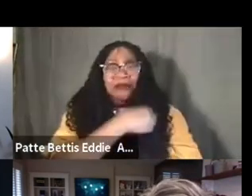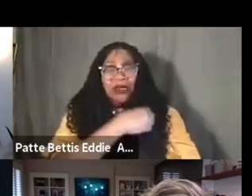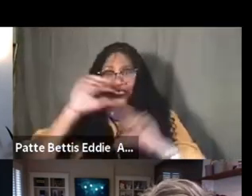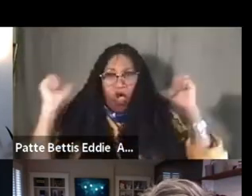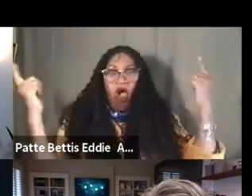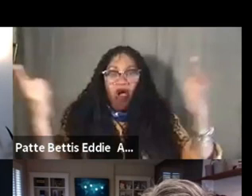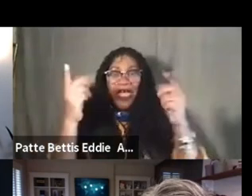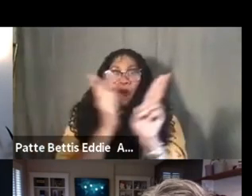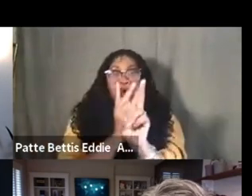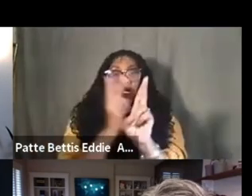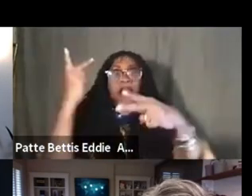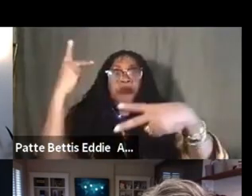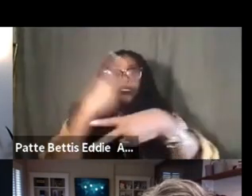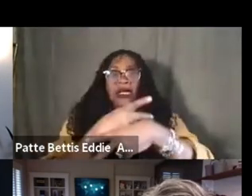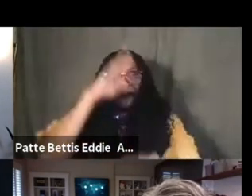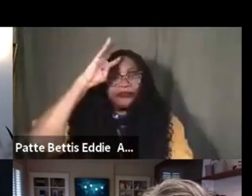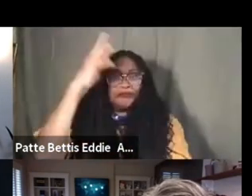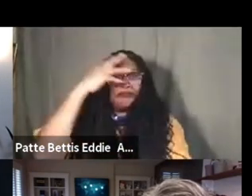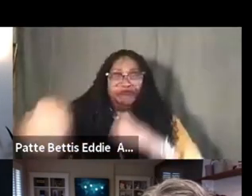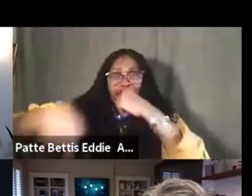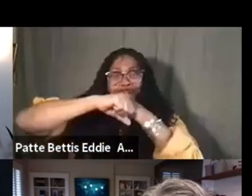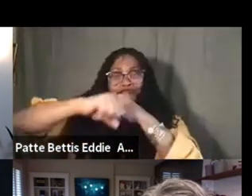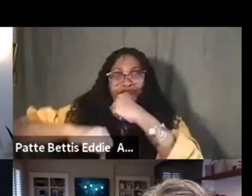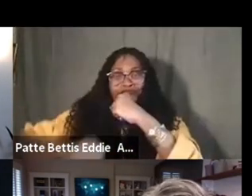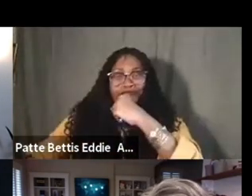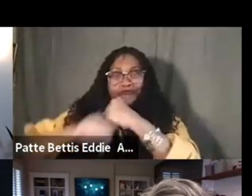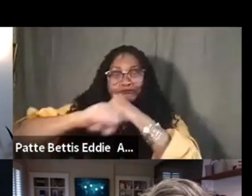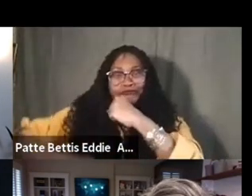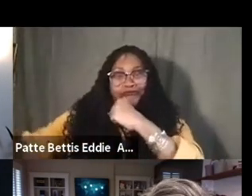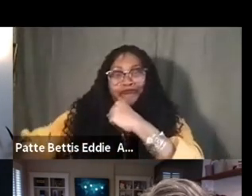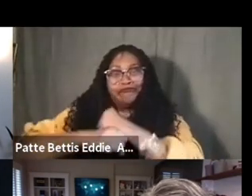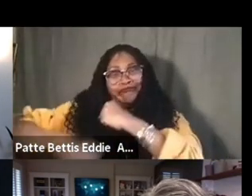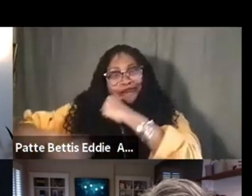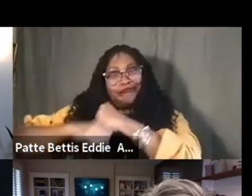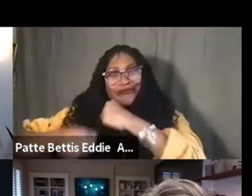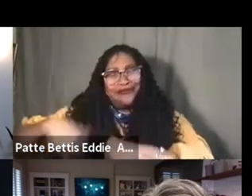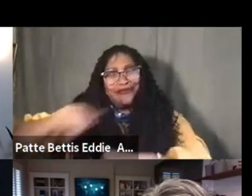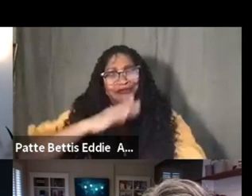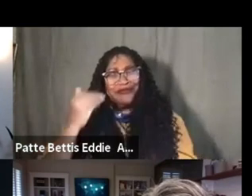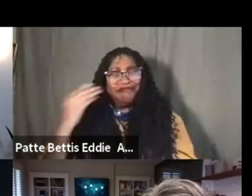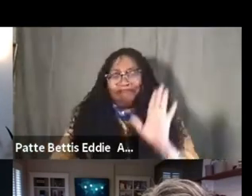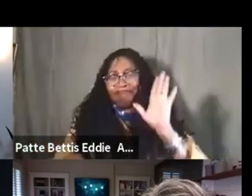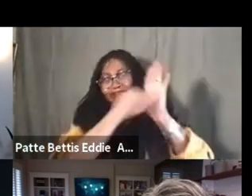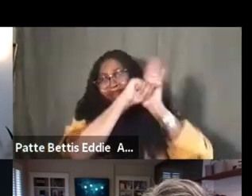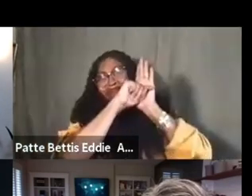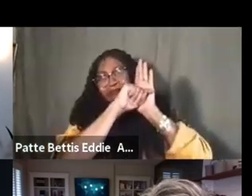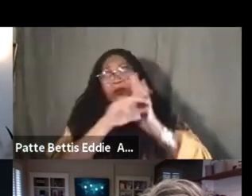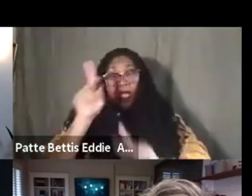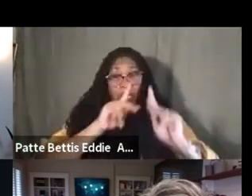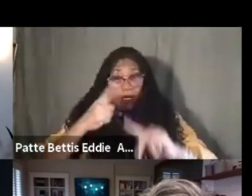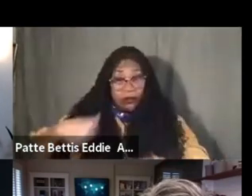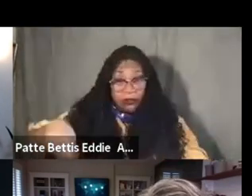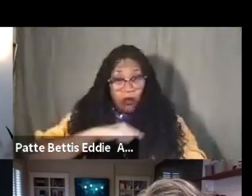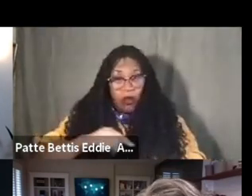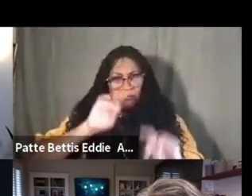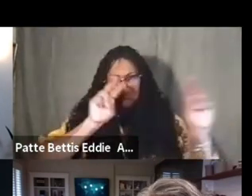propaganda. We all knew it and seen it, felt it. And those of us who had been calling it out for so long, witnessing